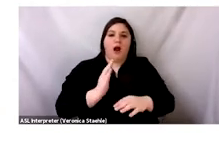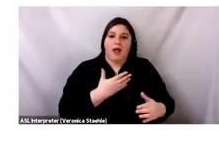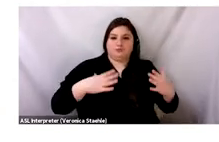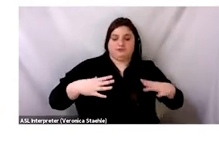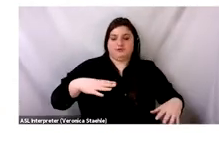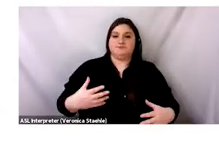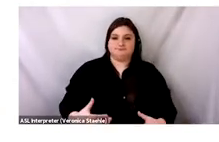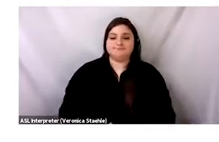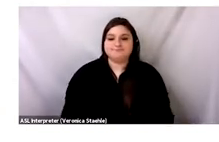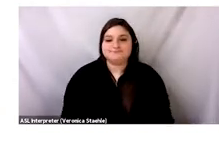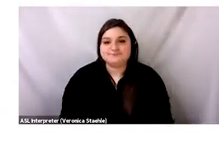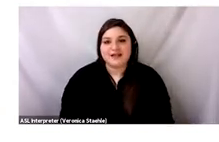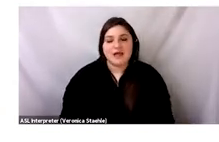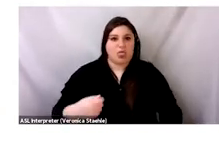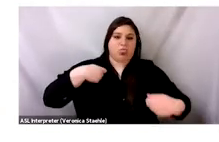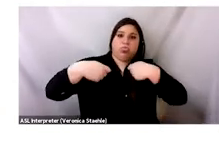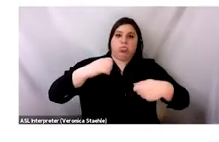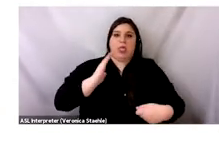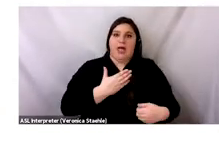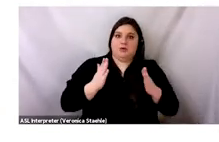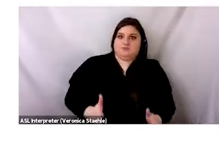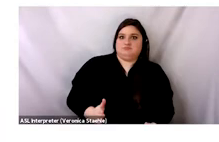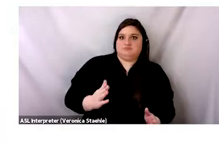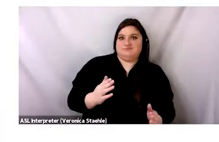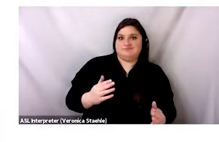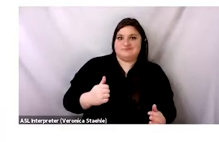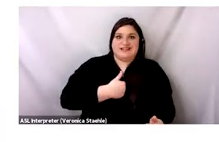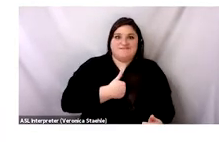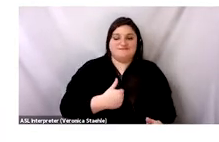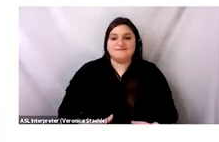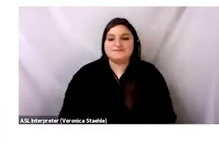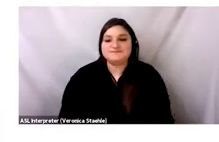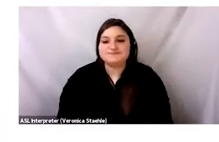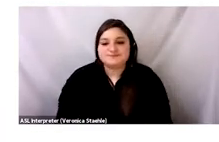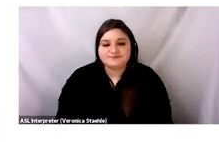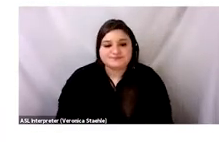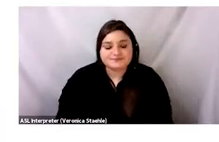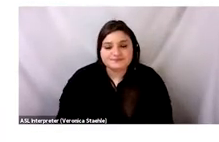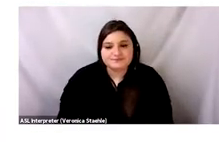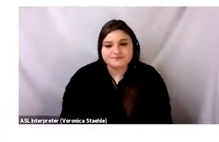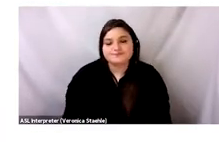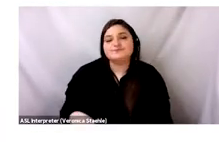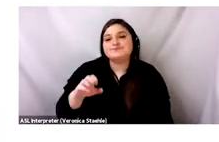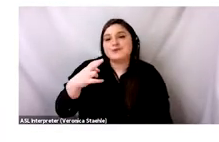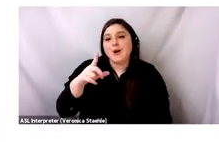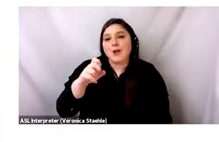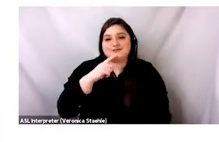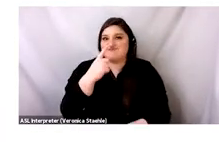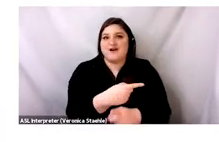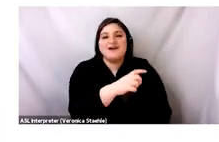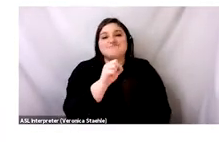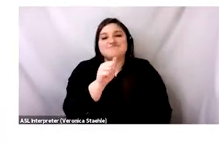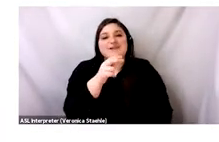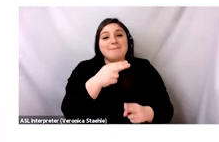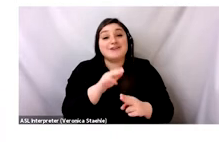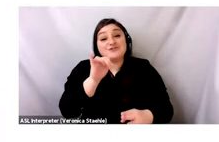us as a people. Yeah, I think to add to that, it's not so easy, as you